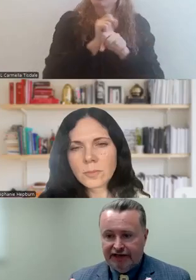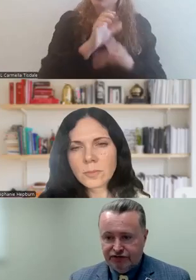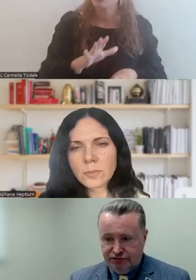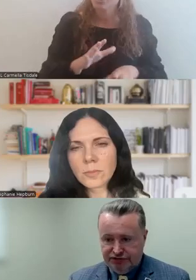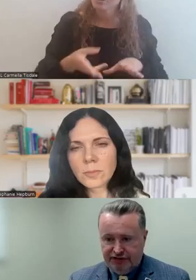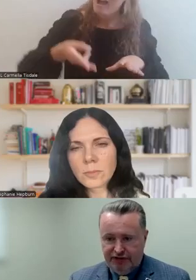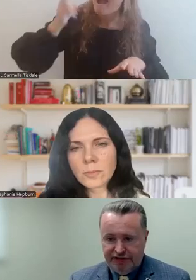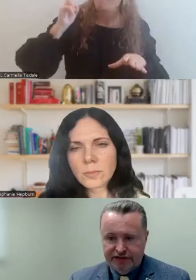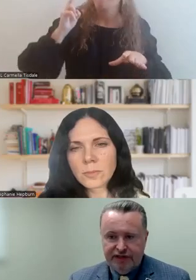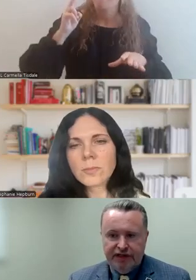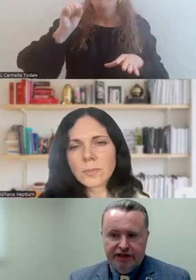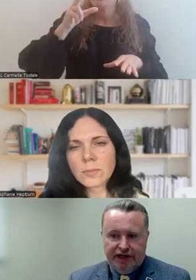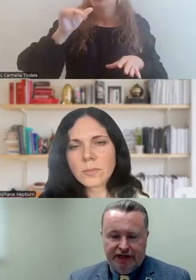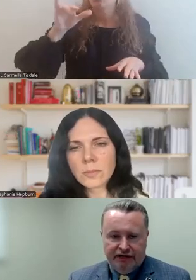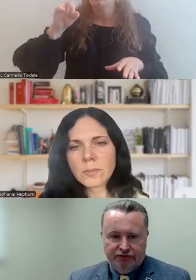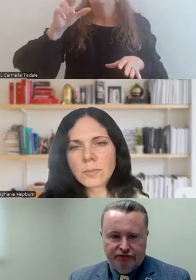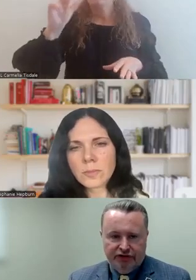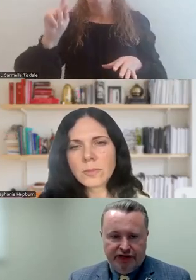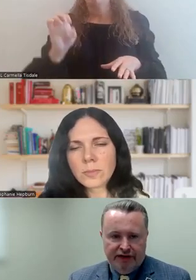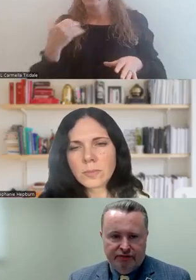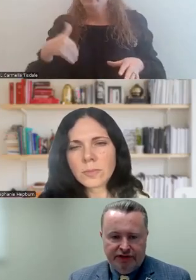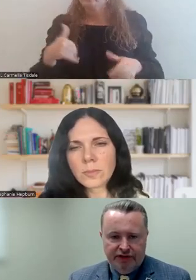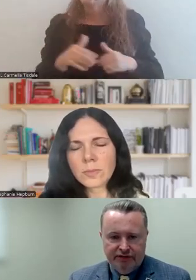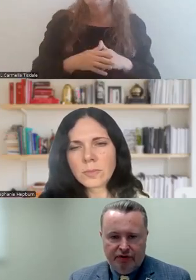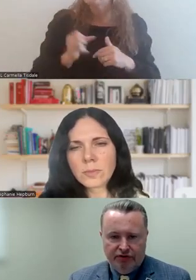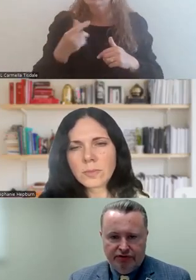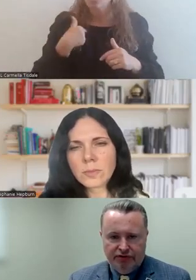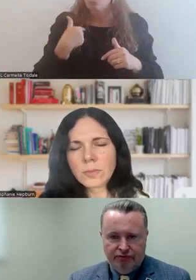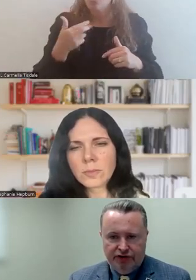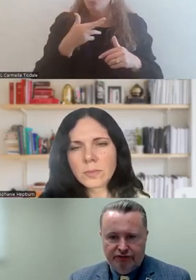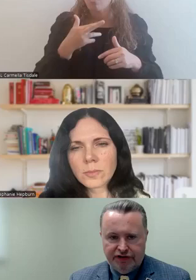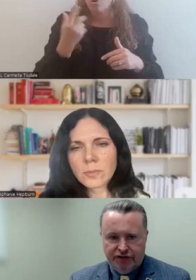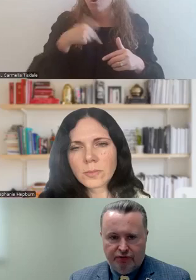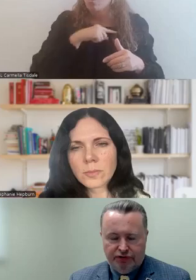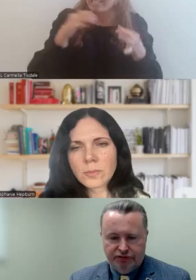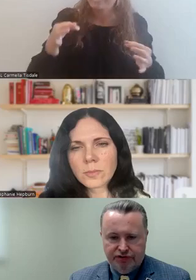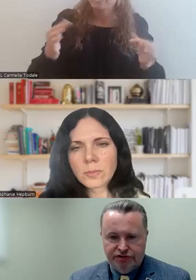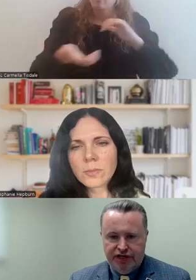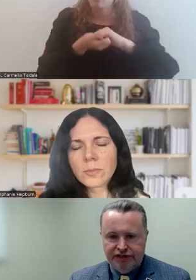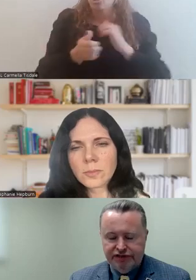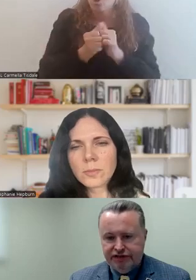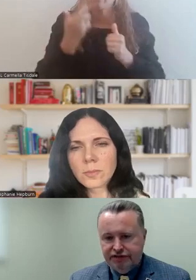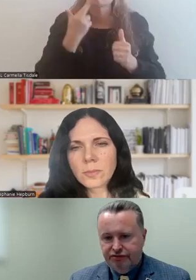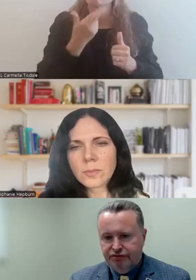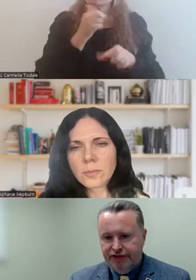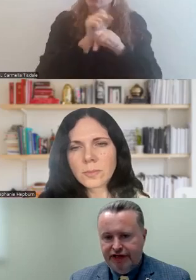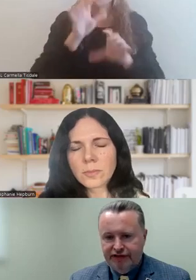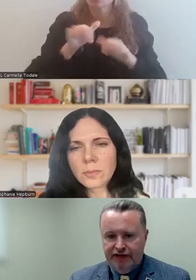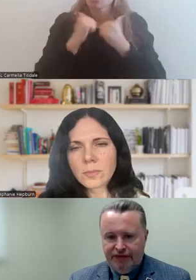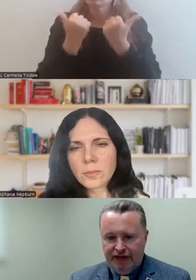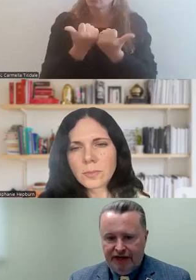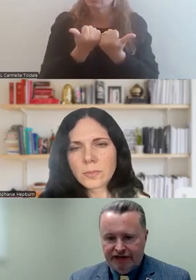unusually high suicide rate and as a result of that, we partnered with the Restaurant Worker Association to